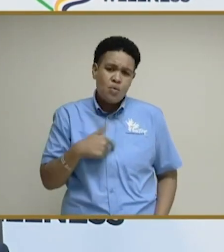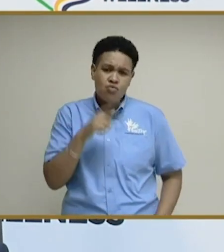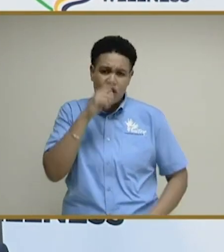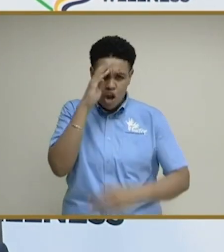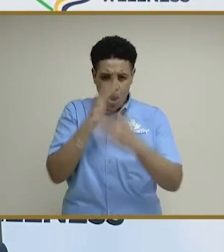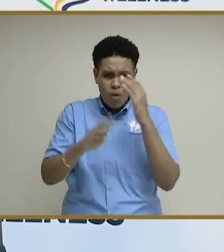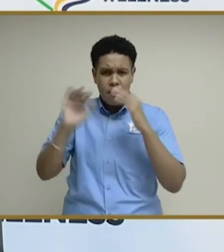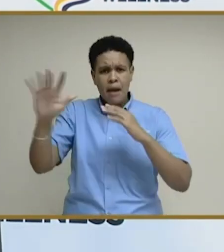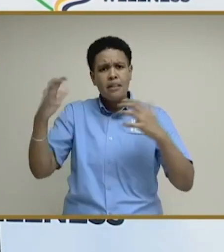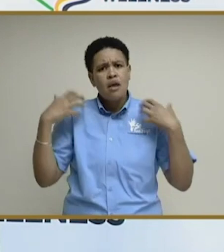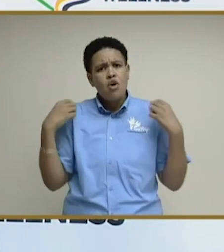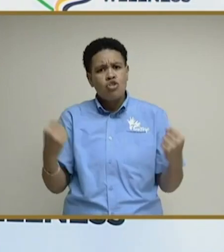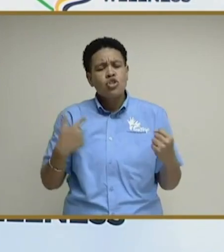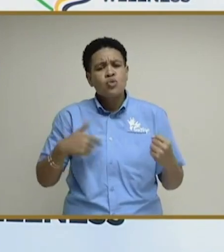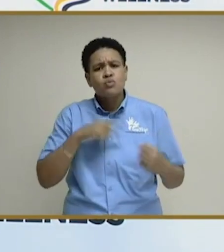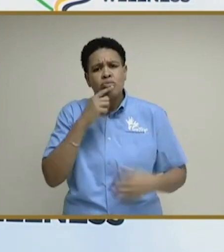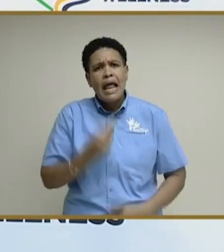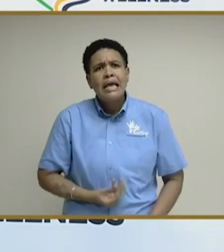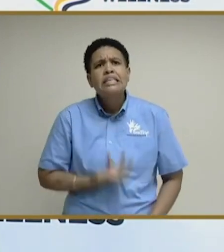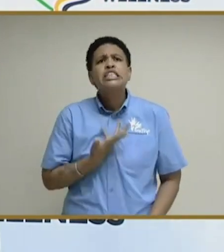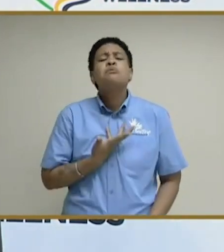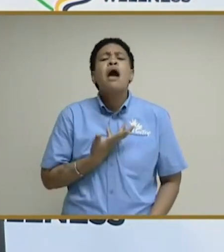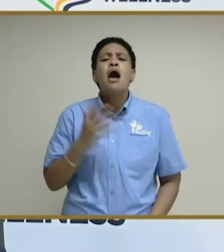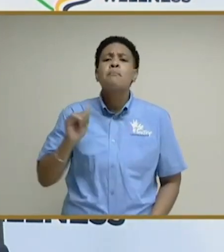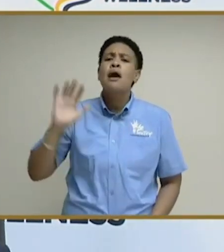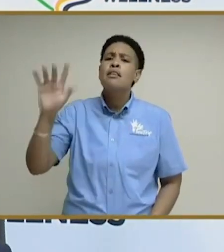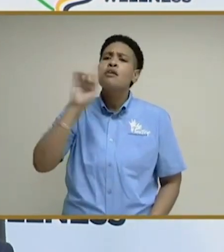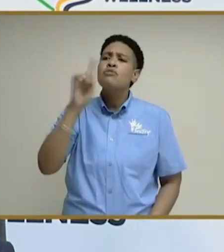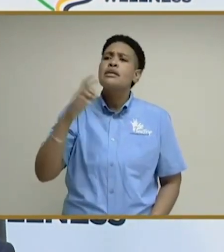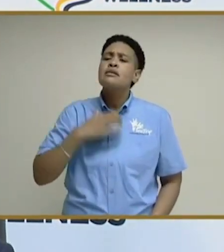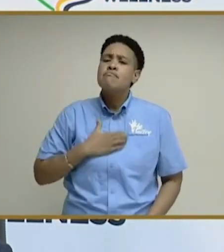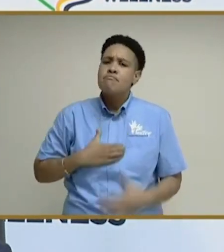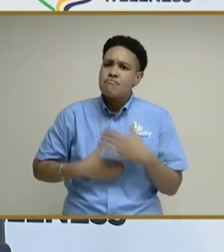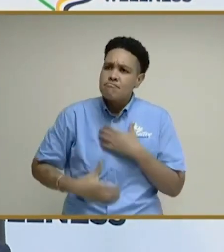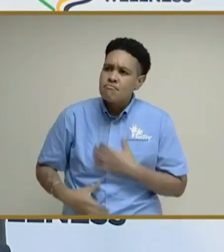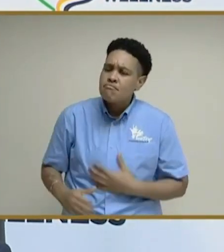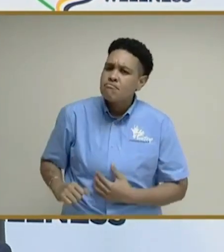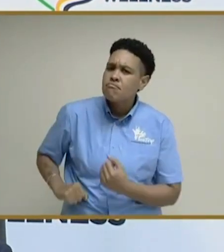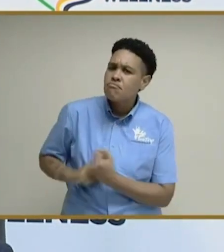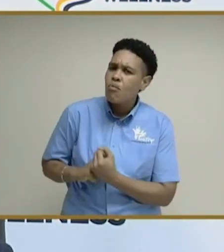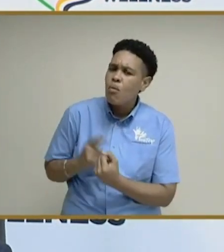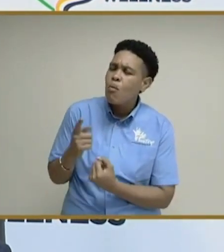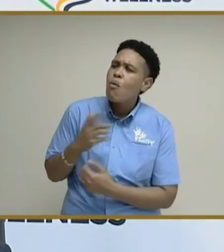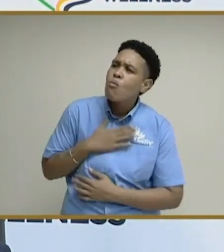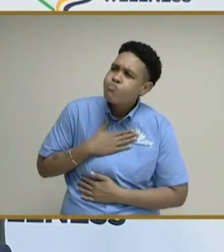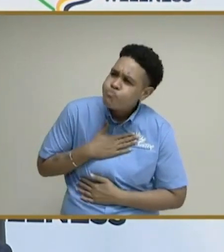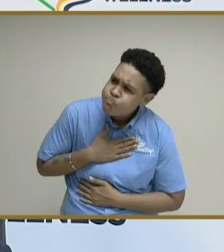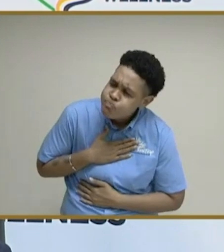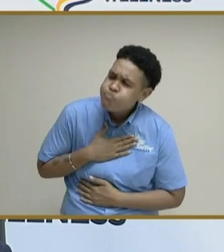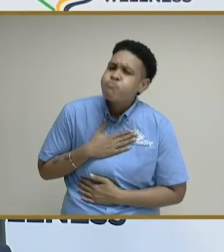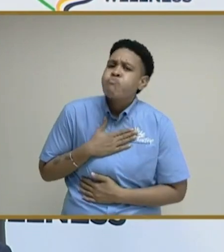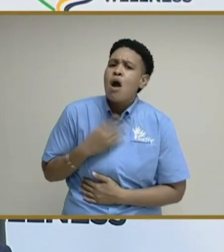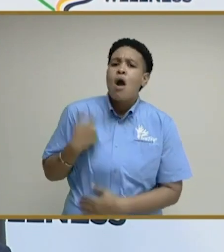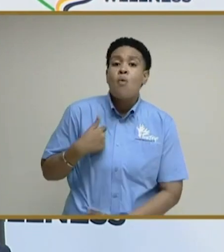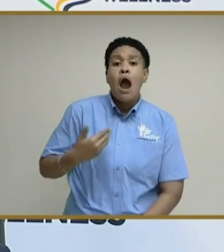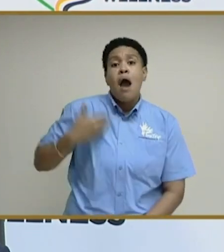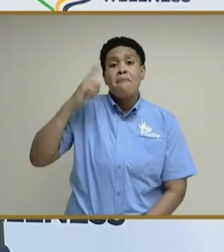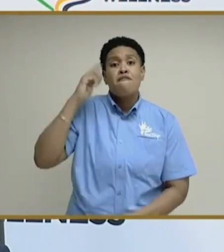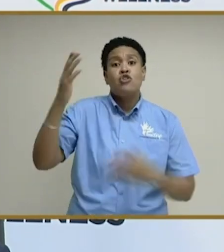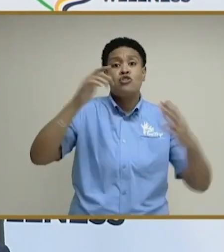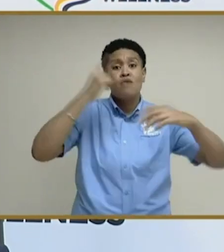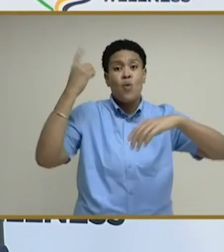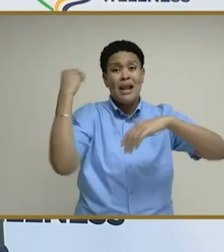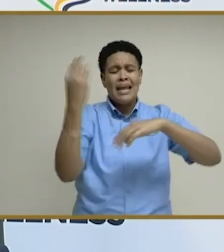humbled by their courage. We have been inspired by their compassion. And we are grateful for the service that they have given not only to the